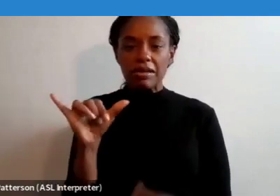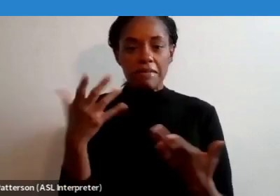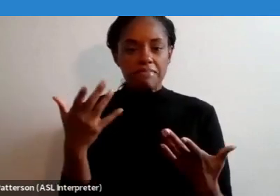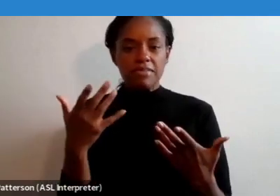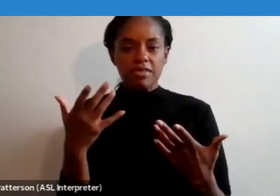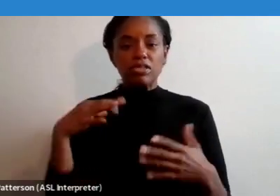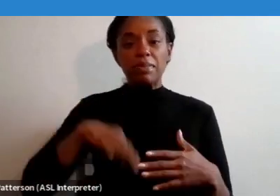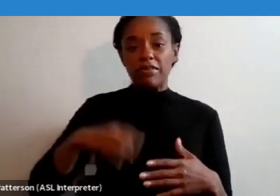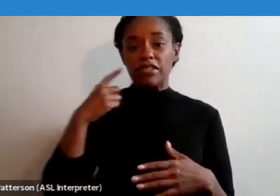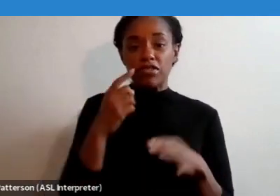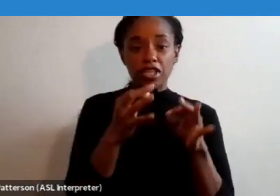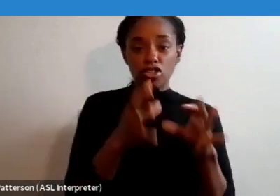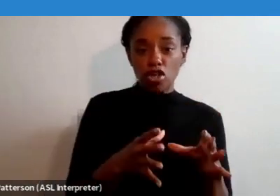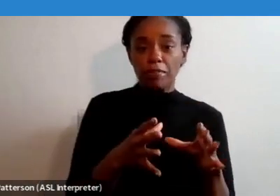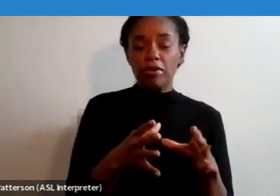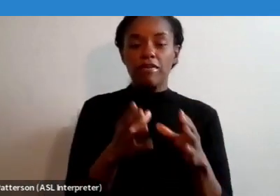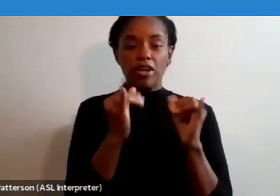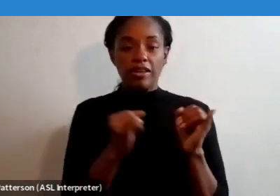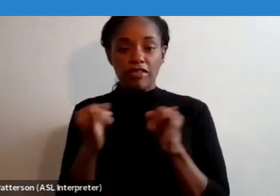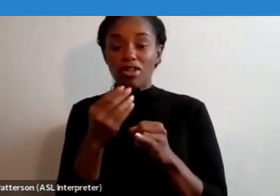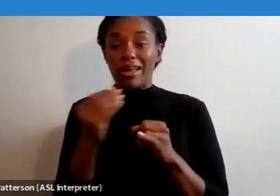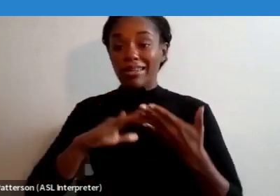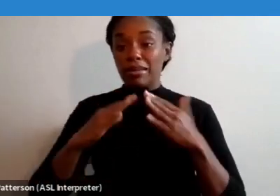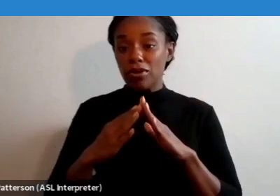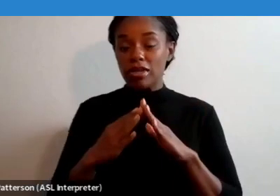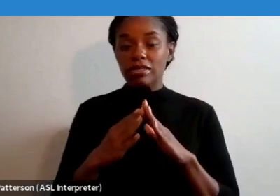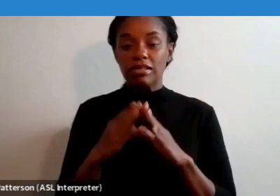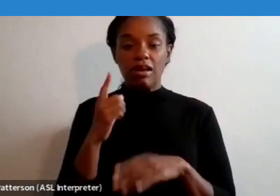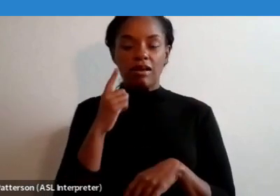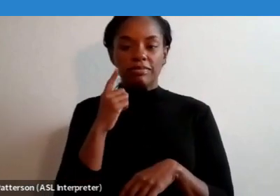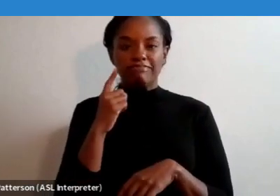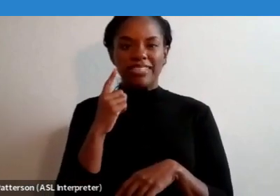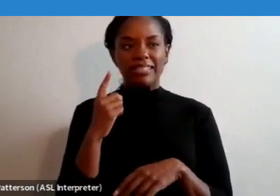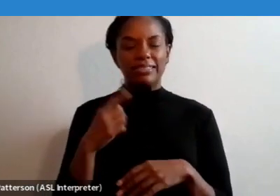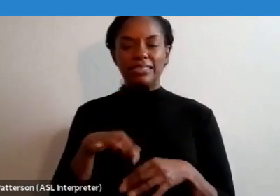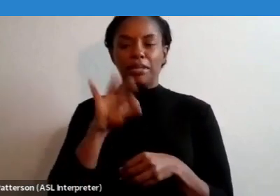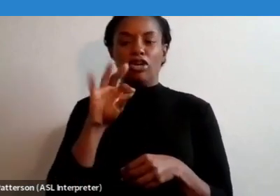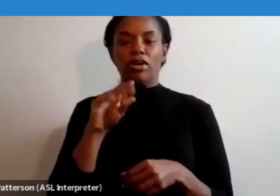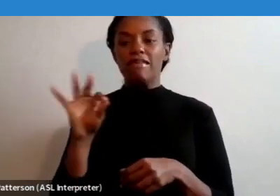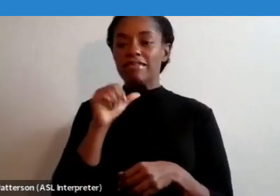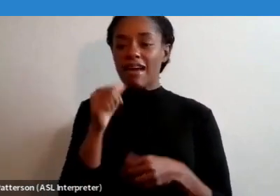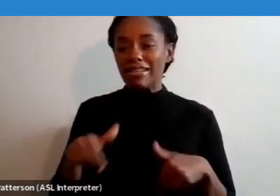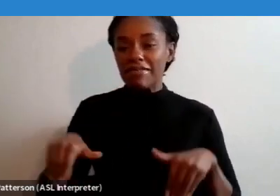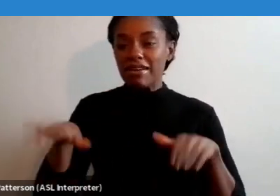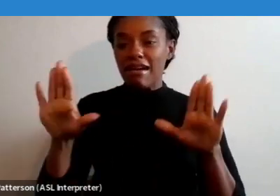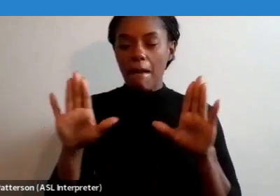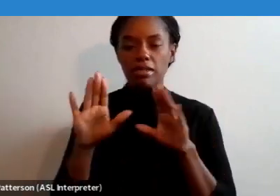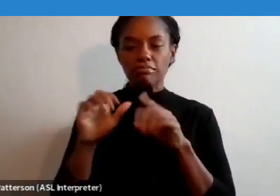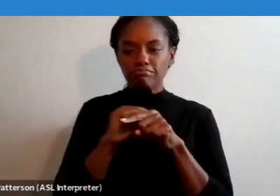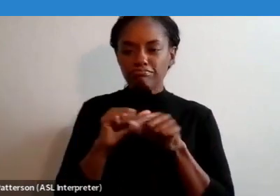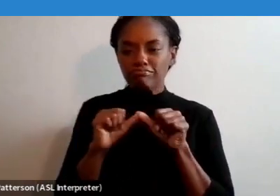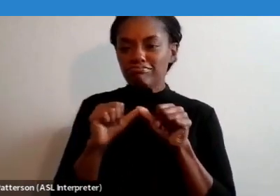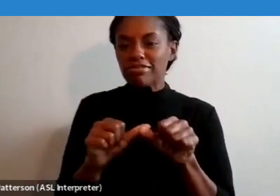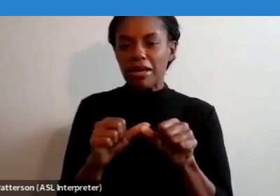work. For individual interpreters, deliberate practice and a spirit of relentless improvement ensures accuracy and precision.